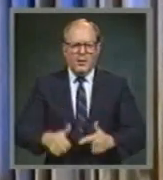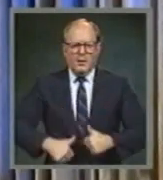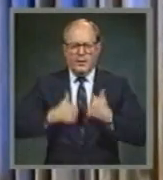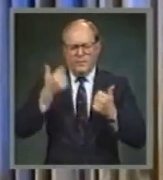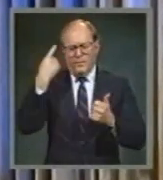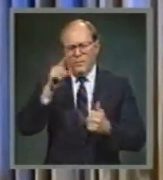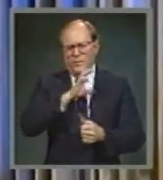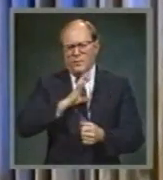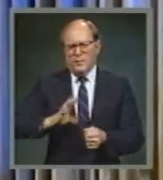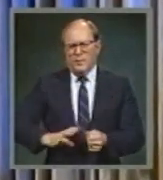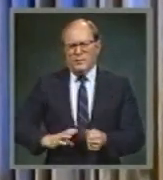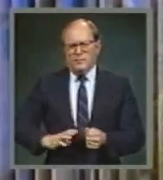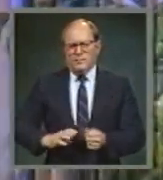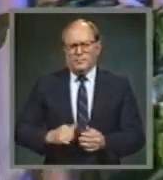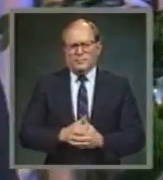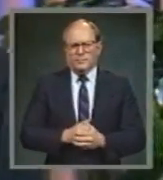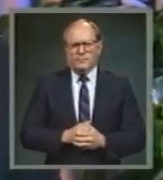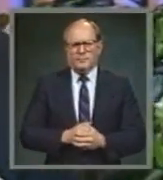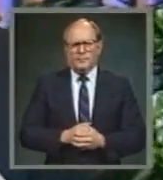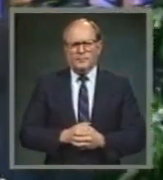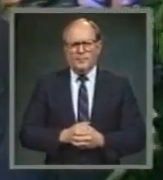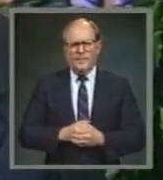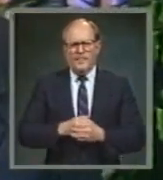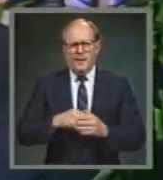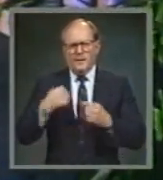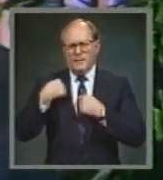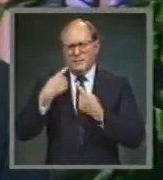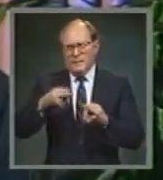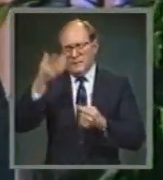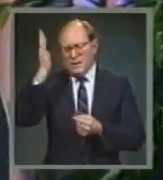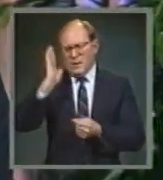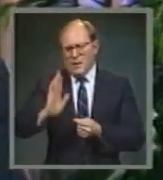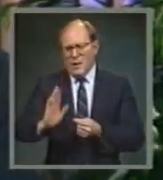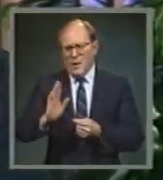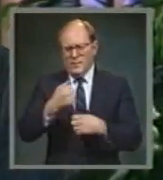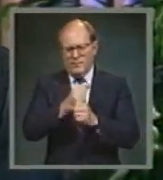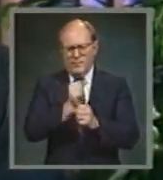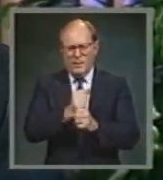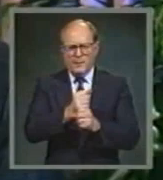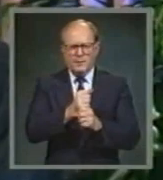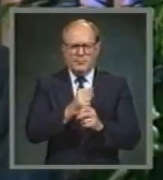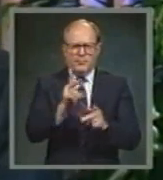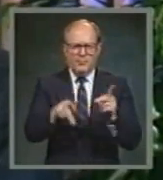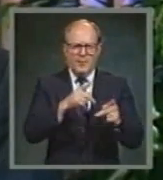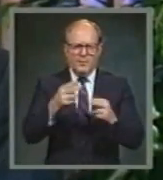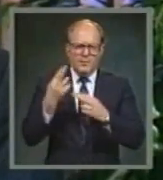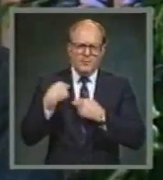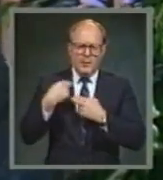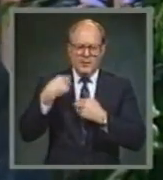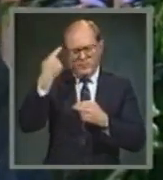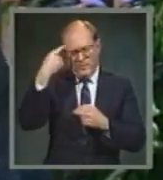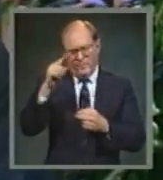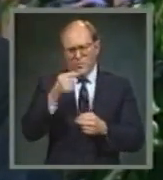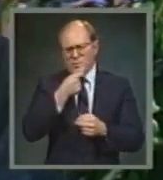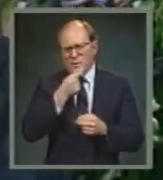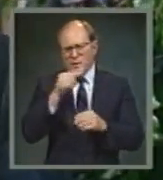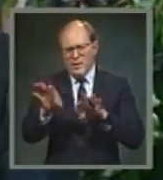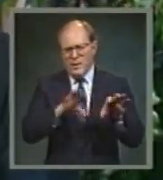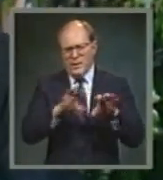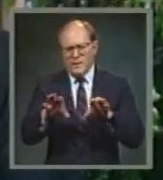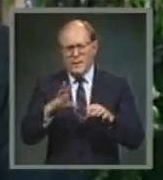for Christ. Therefore, since God holds a person accountable for homosexual behavior and